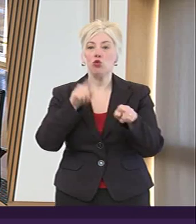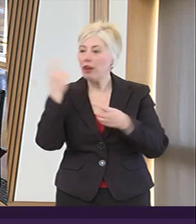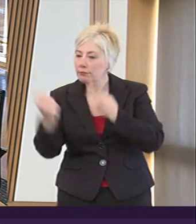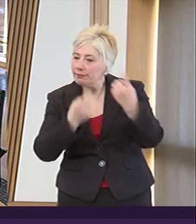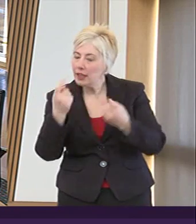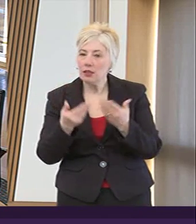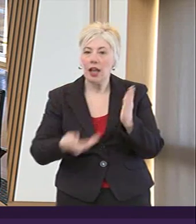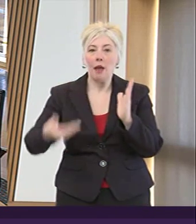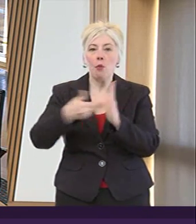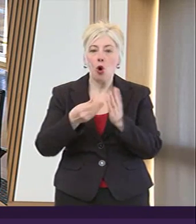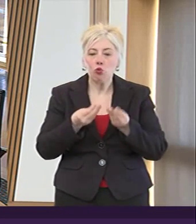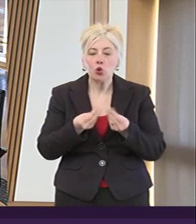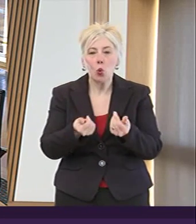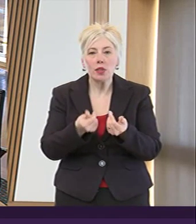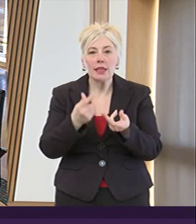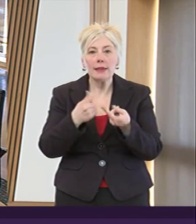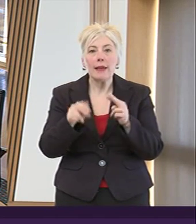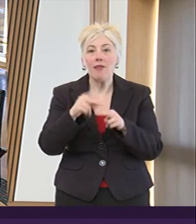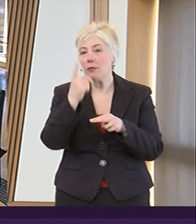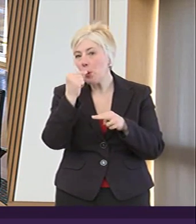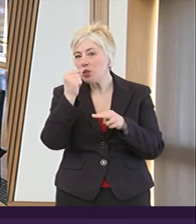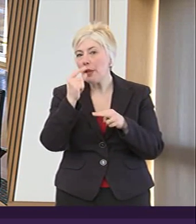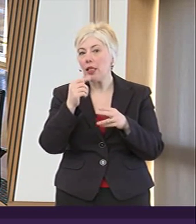to do even more should that be possible